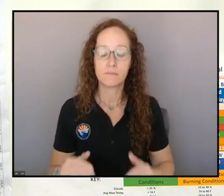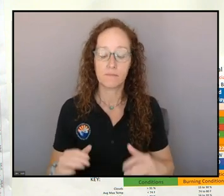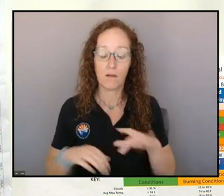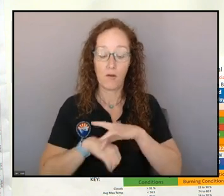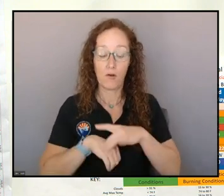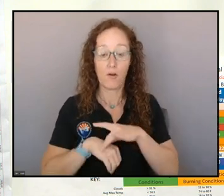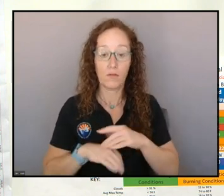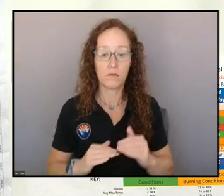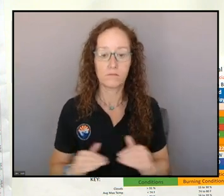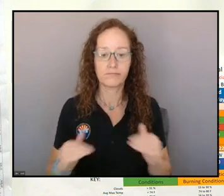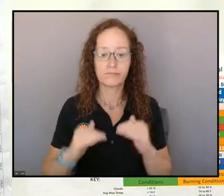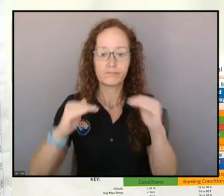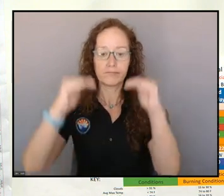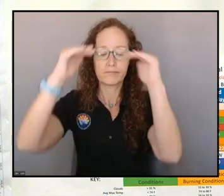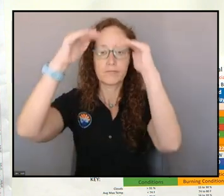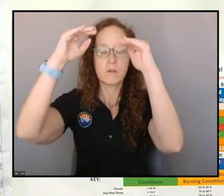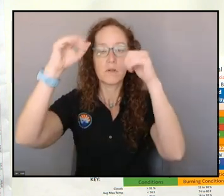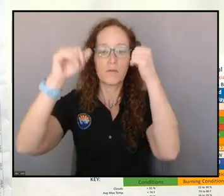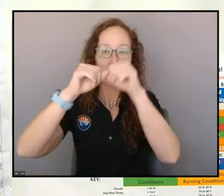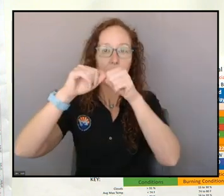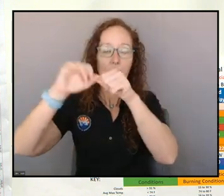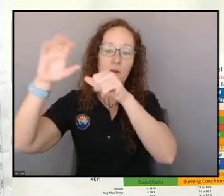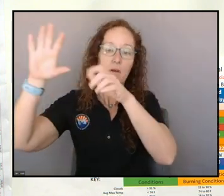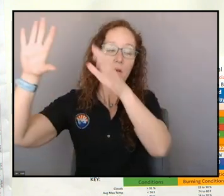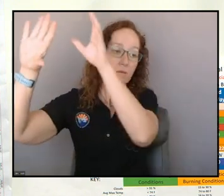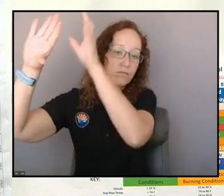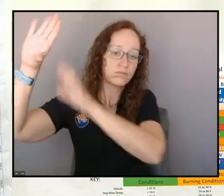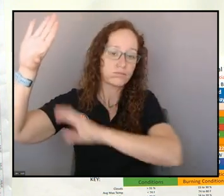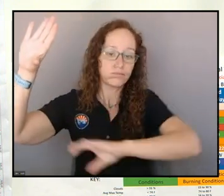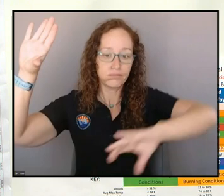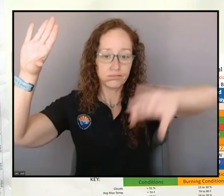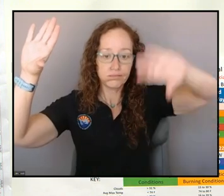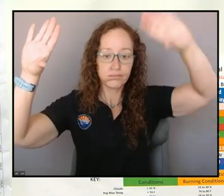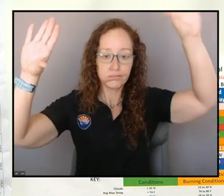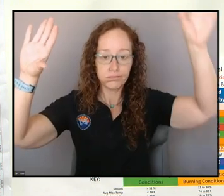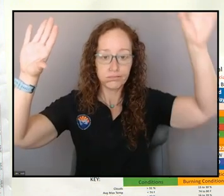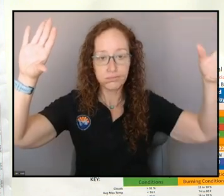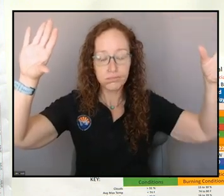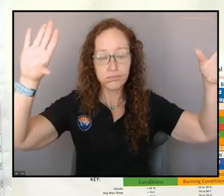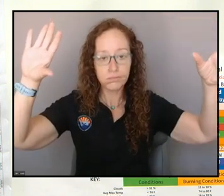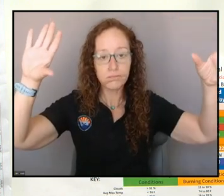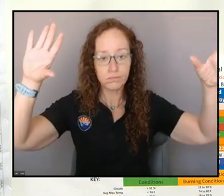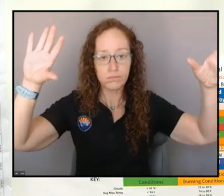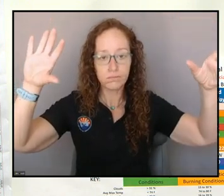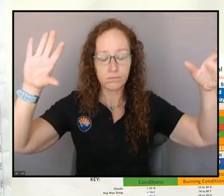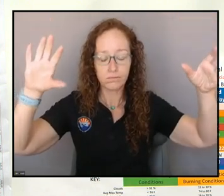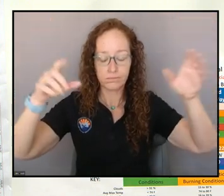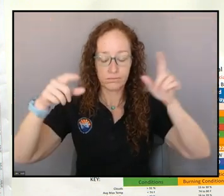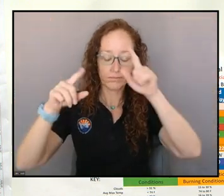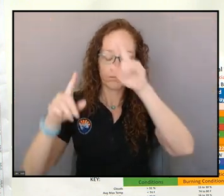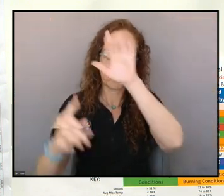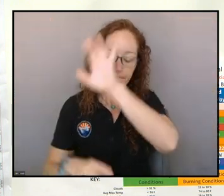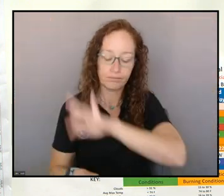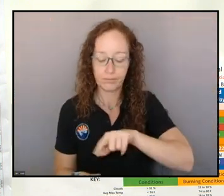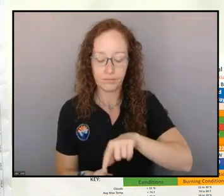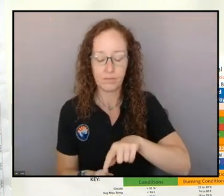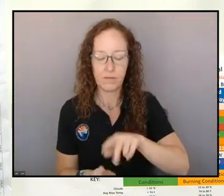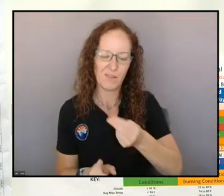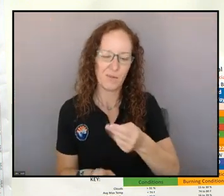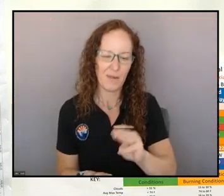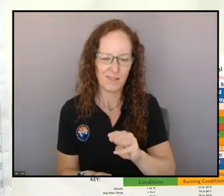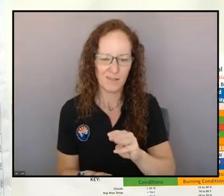you'll remember we had that trough that was kind of digging into the state of New Mexico here. That has since